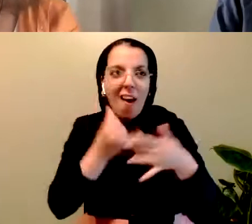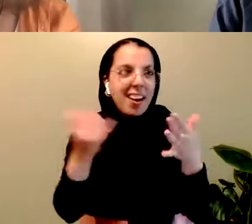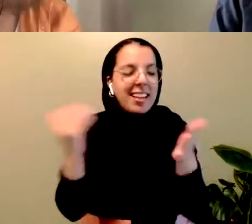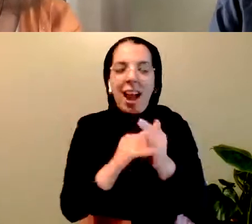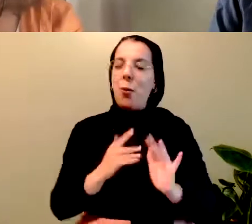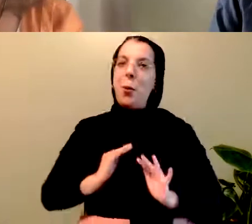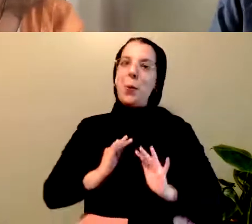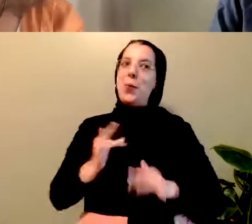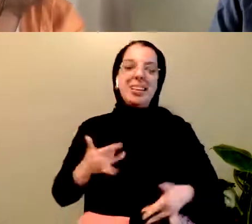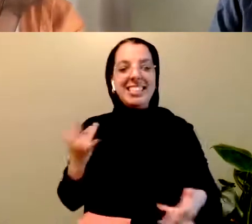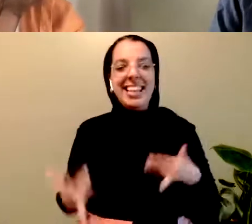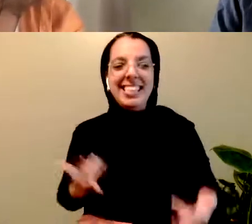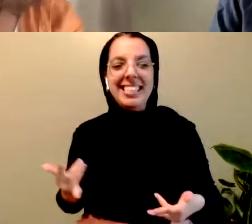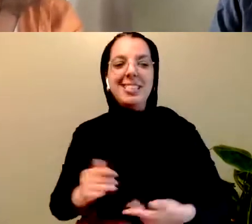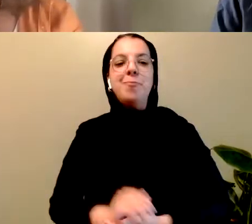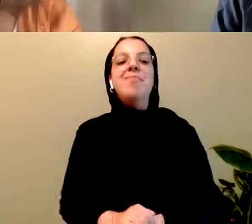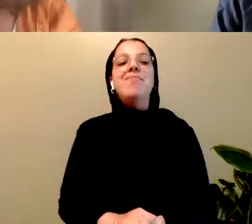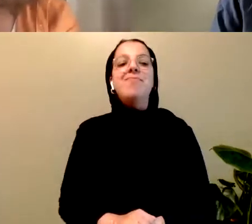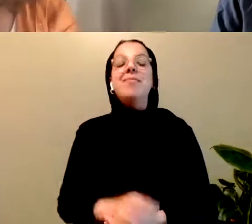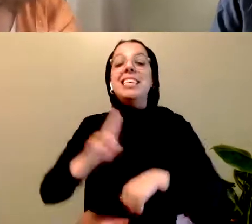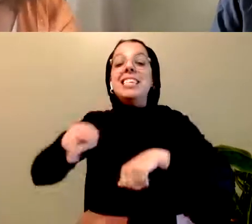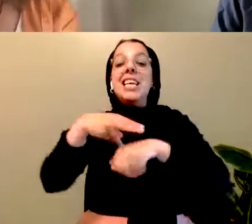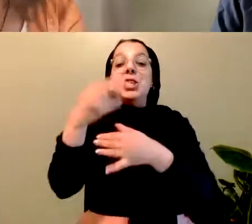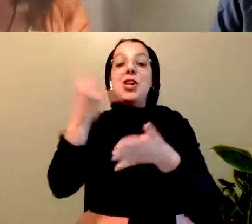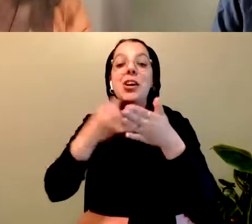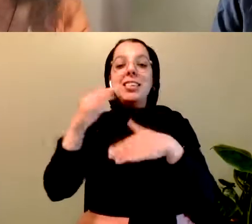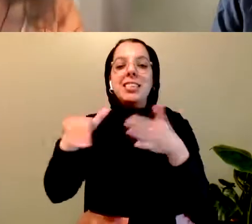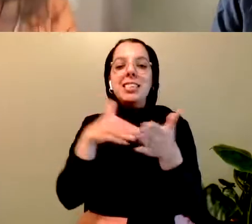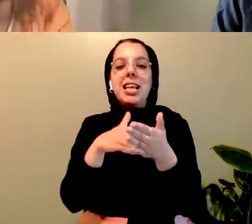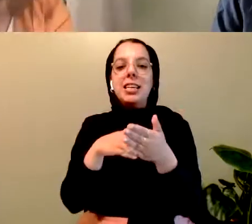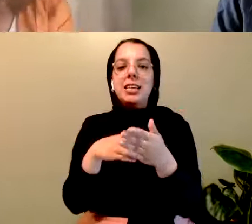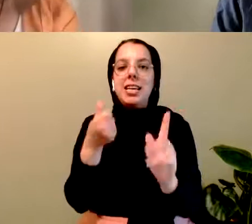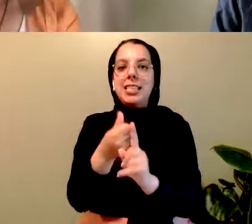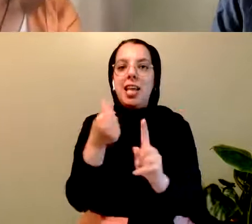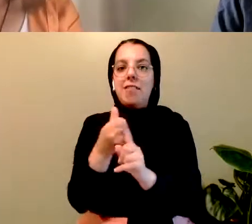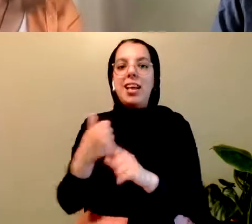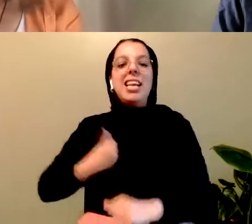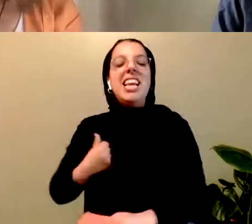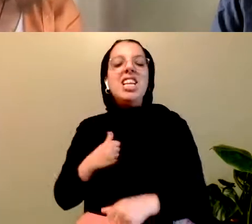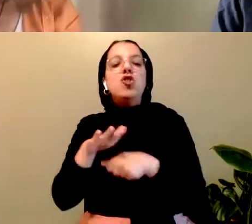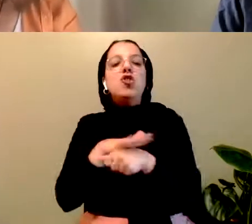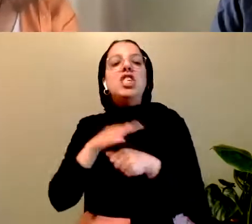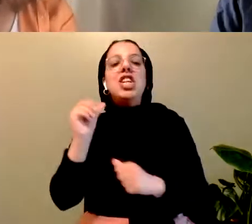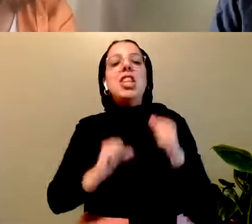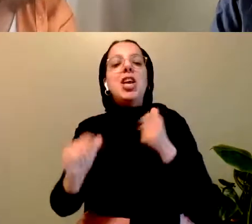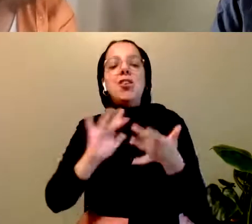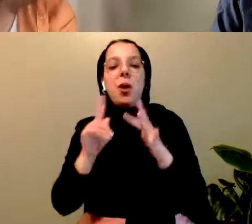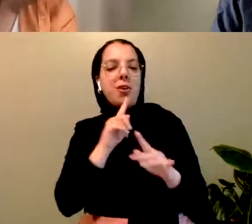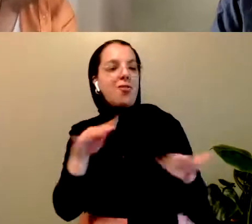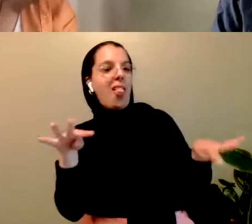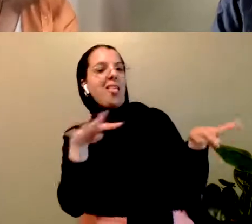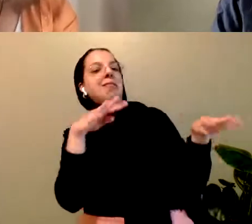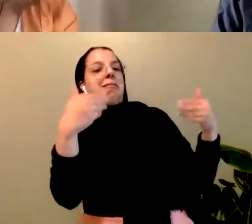Now the NAC is the crown jewel of the Canadian Regional Theatre Network, either by default or by design,